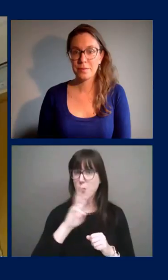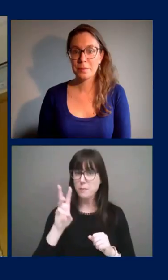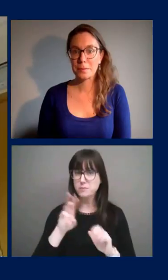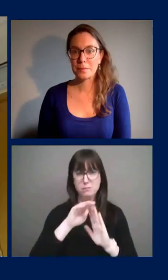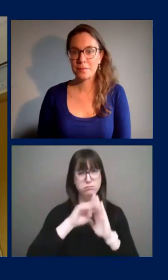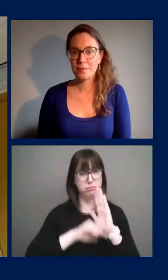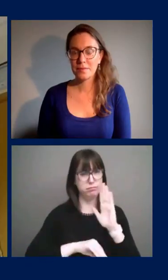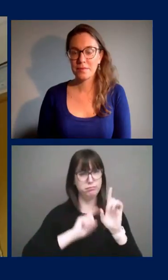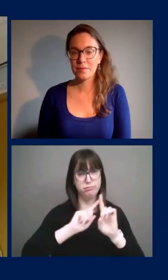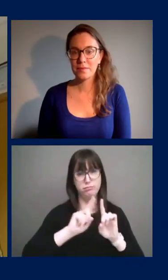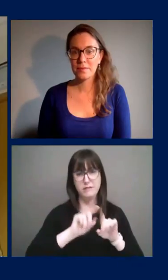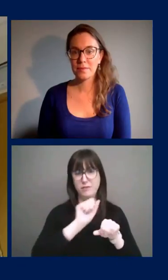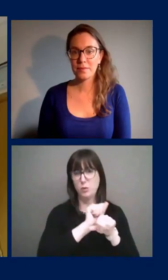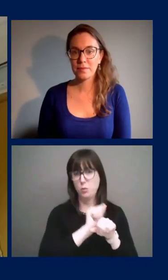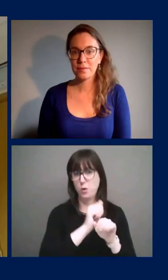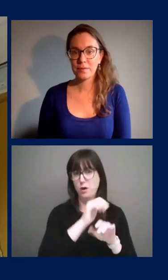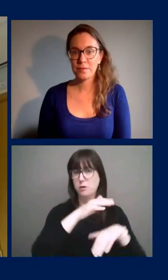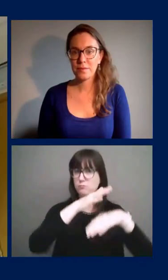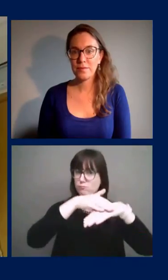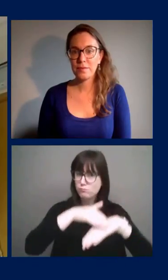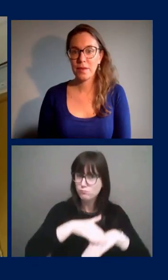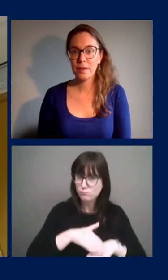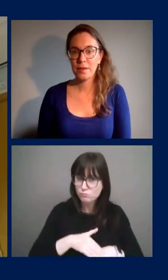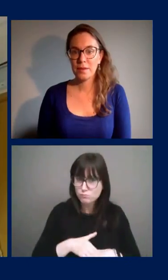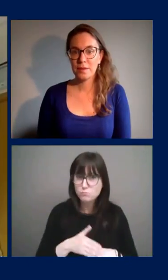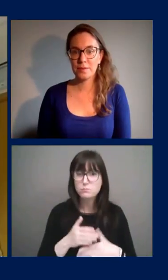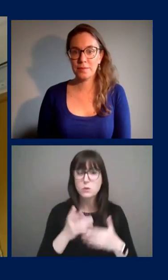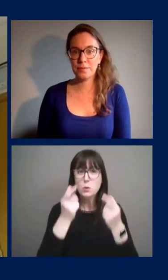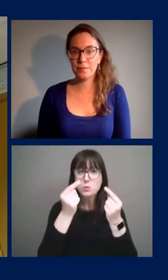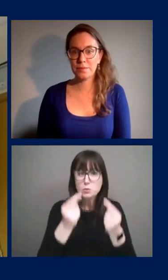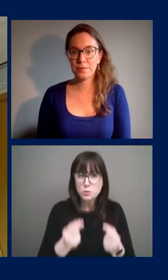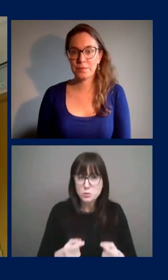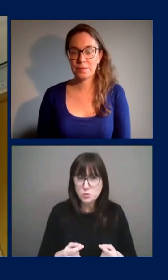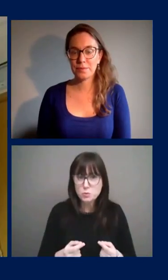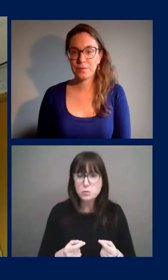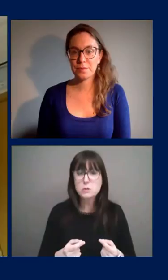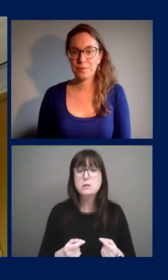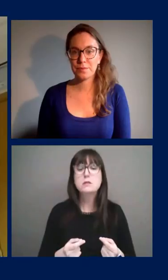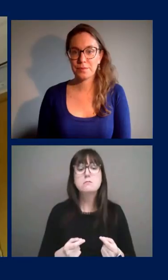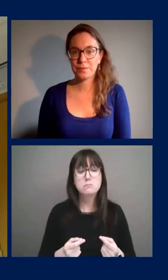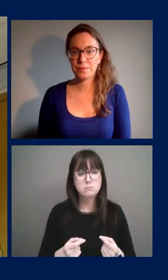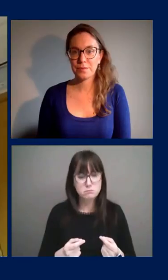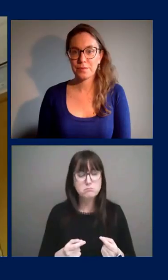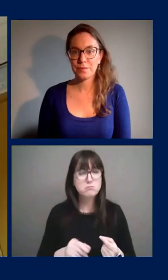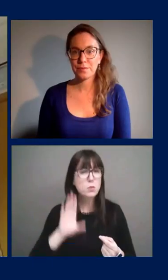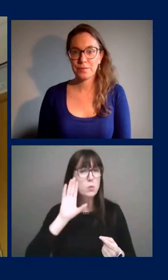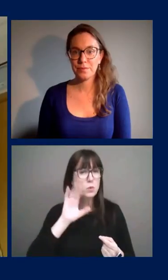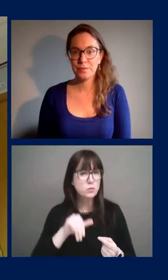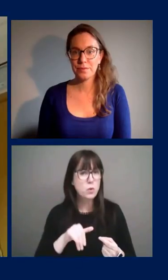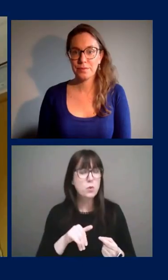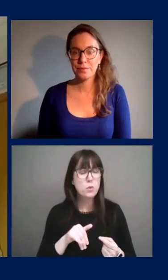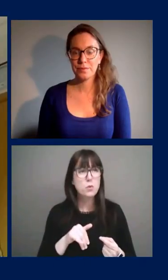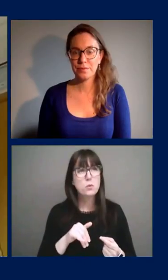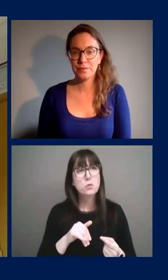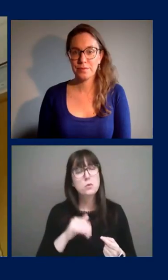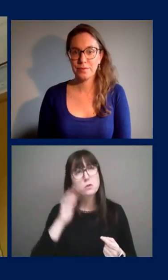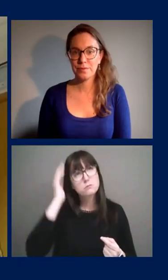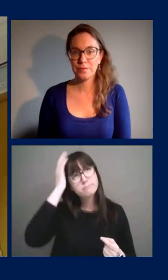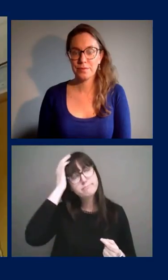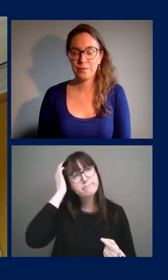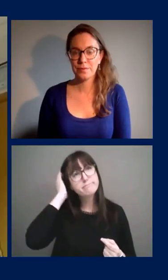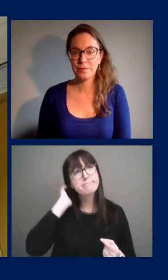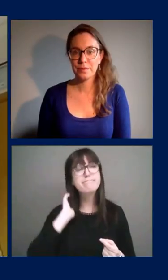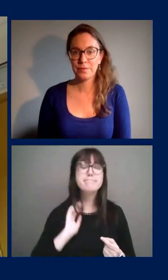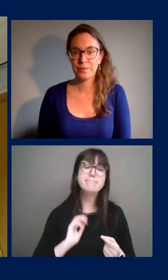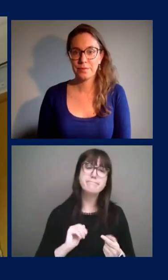occupational health and safety, uh, guidance as well from the province. Um, we know that it's, not a hundred